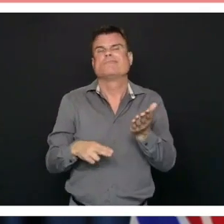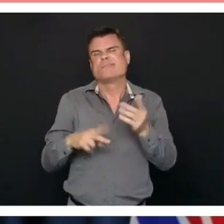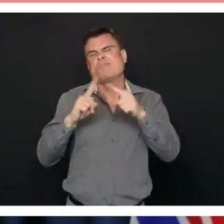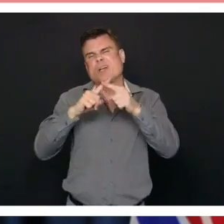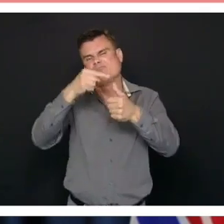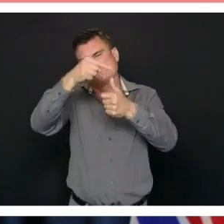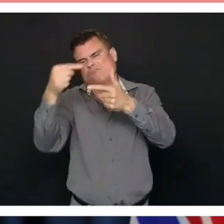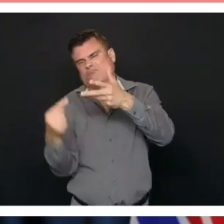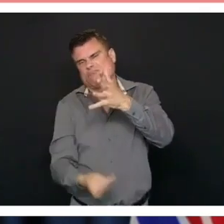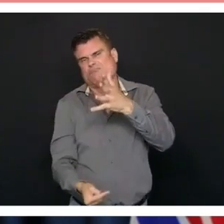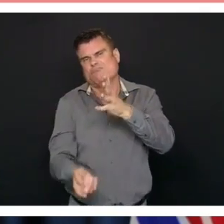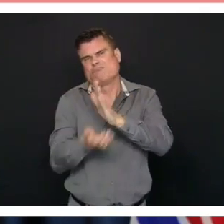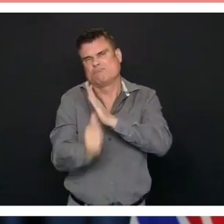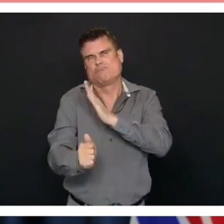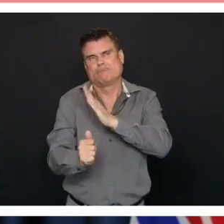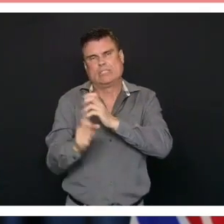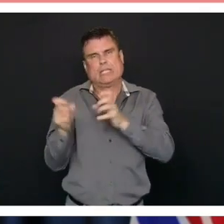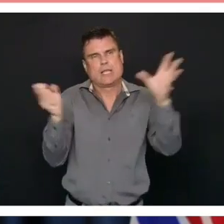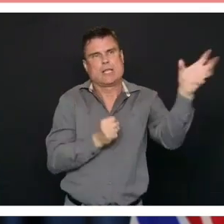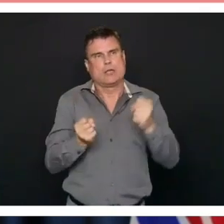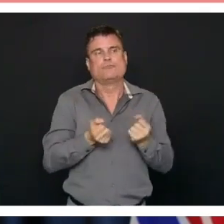Next we have a question from Cindy Harnett.